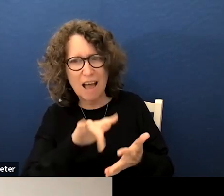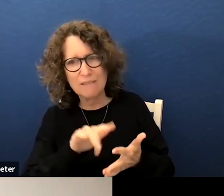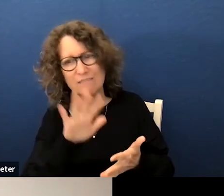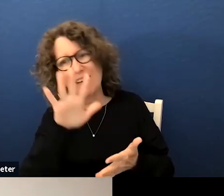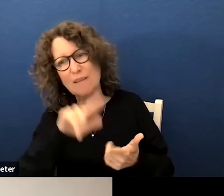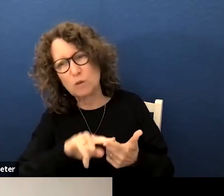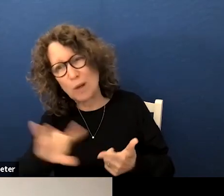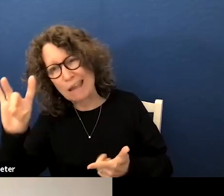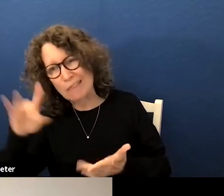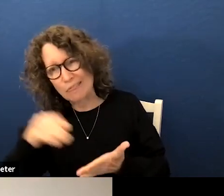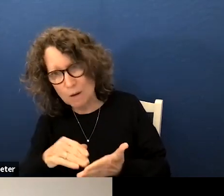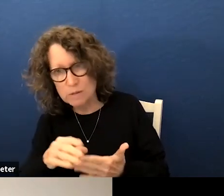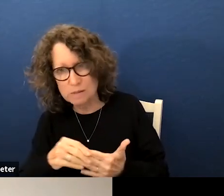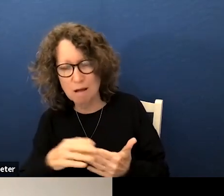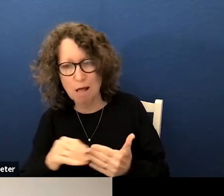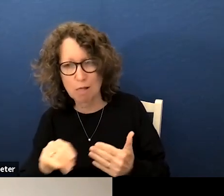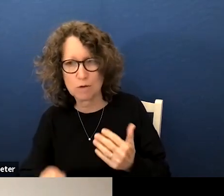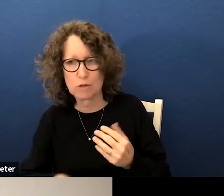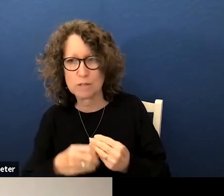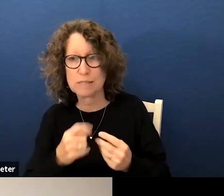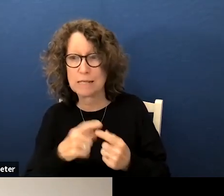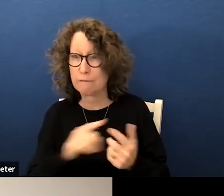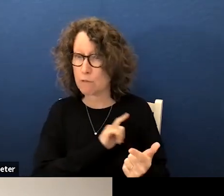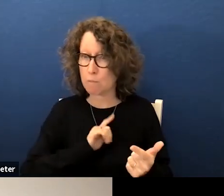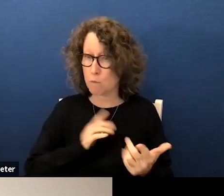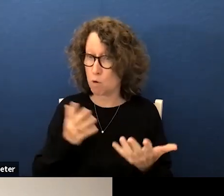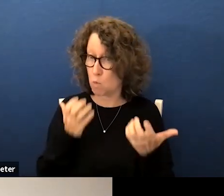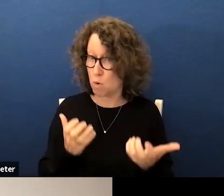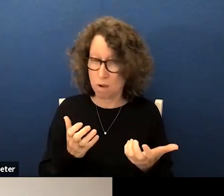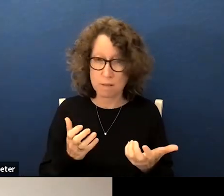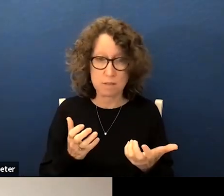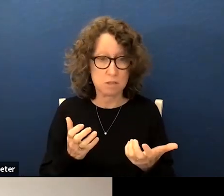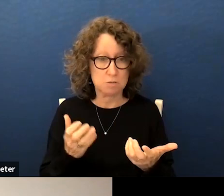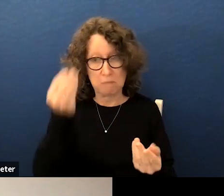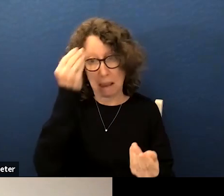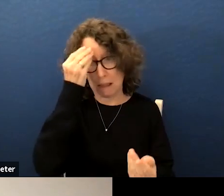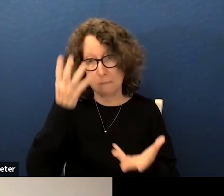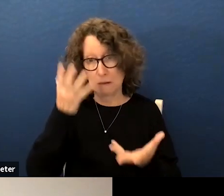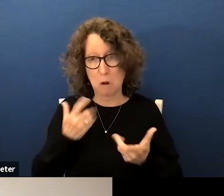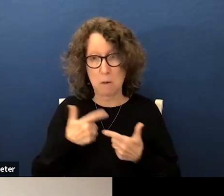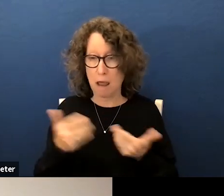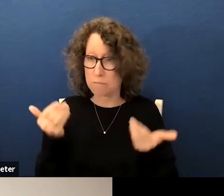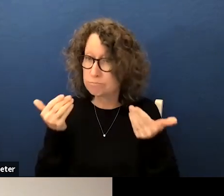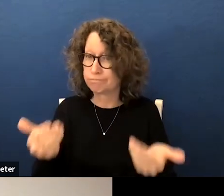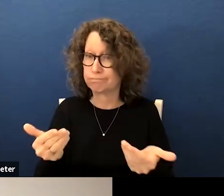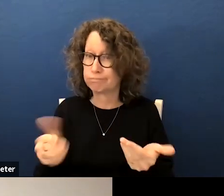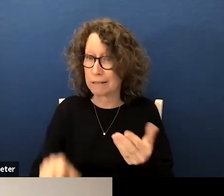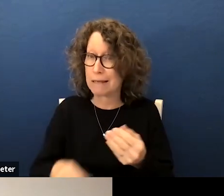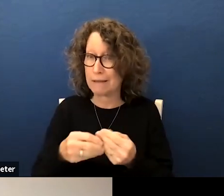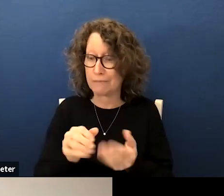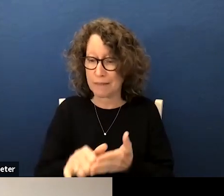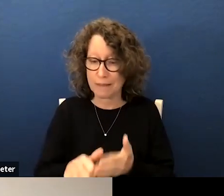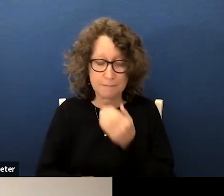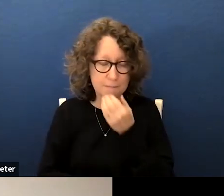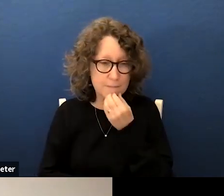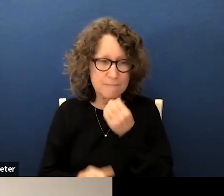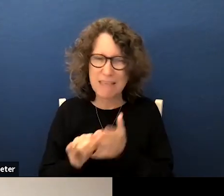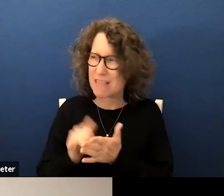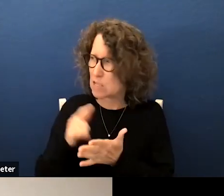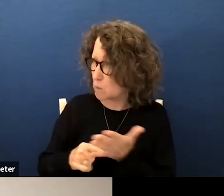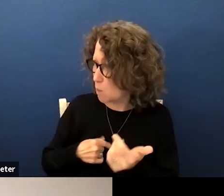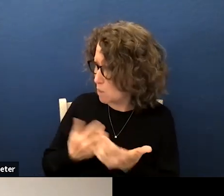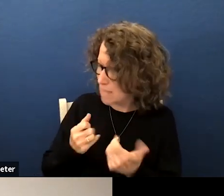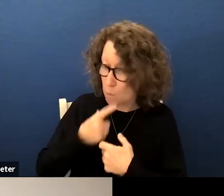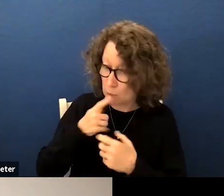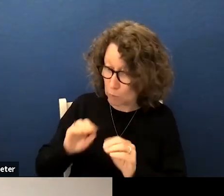um if the board wishes to just let me know and i can go ahead and add that yeah that's what i was saying i was i just